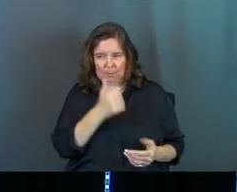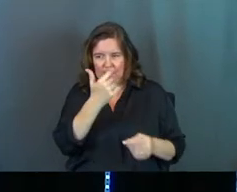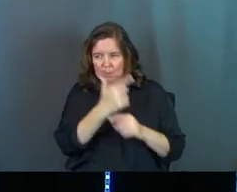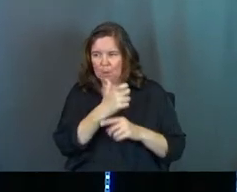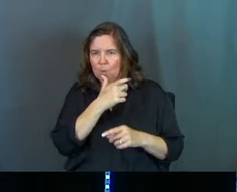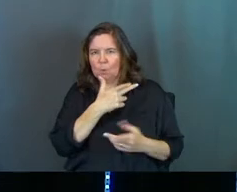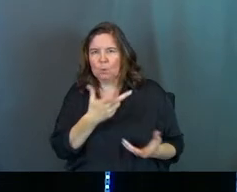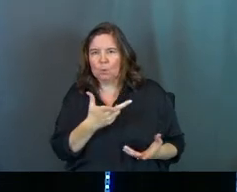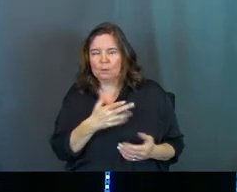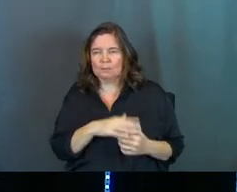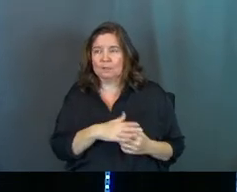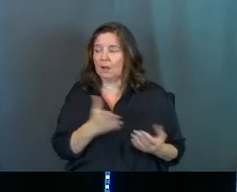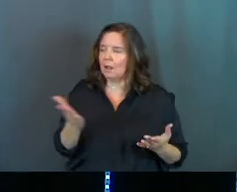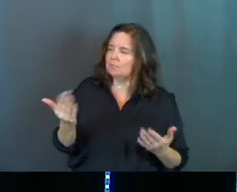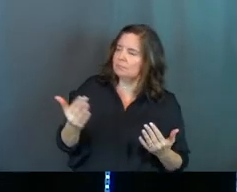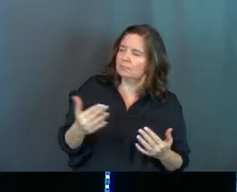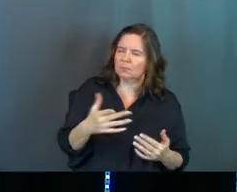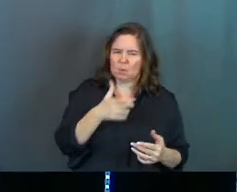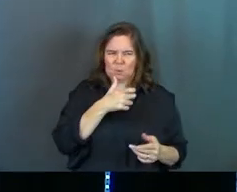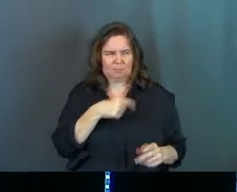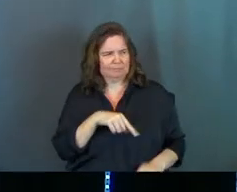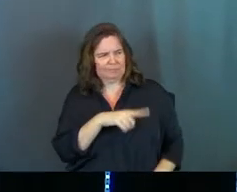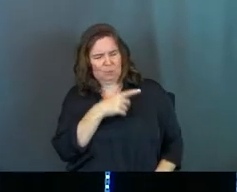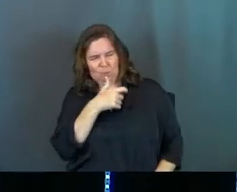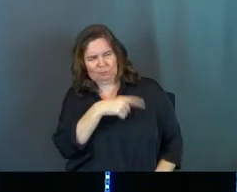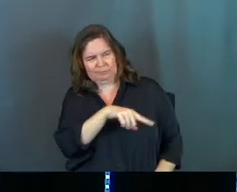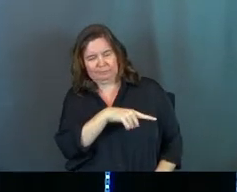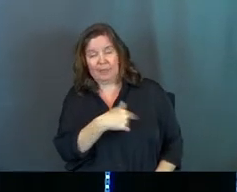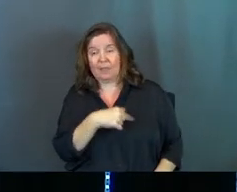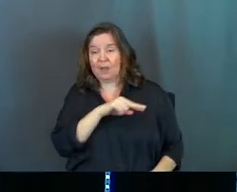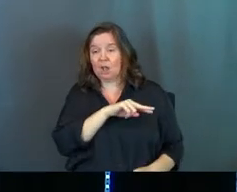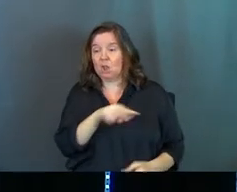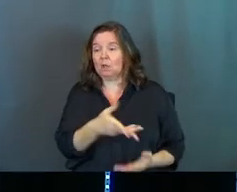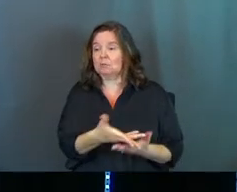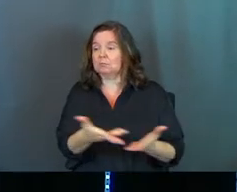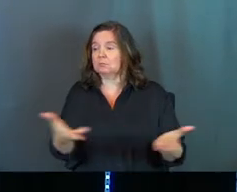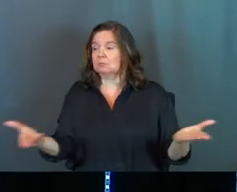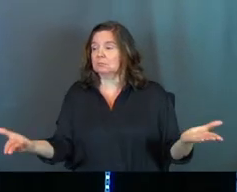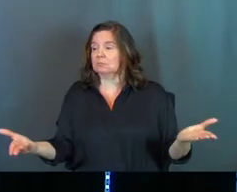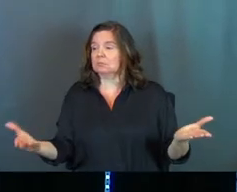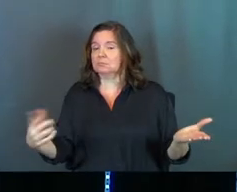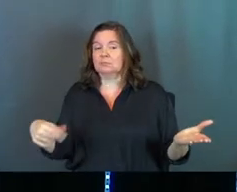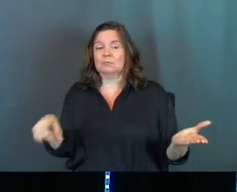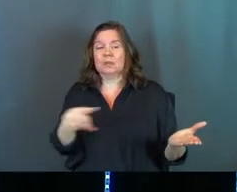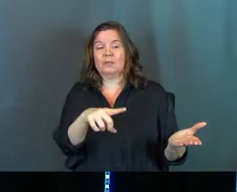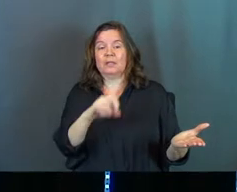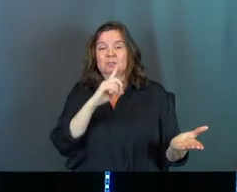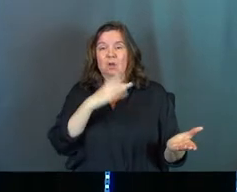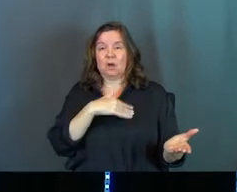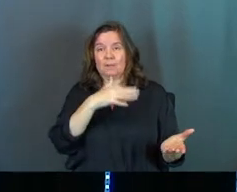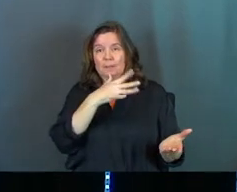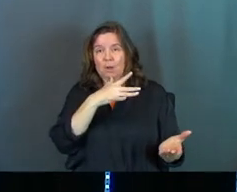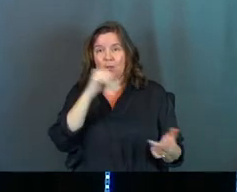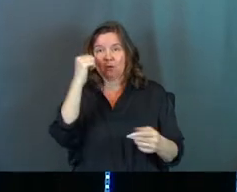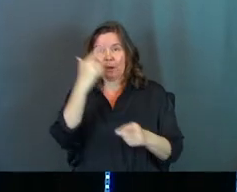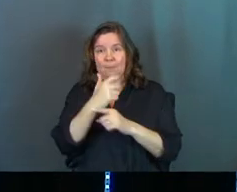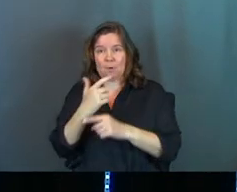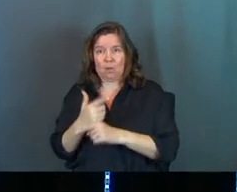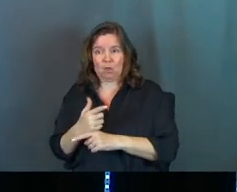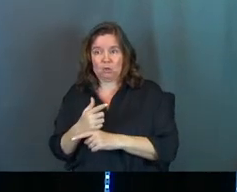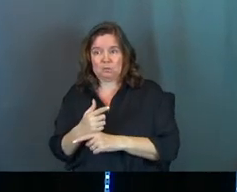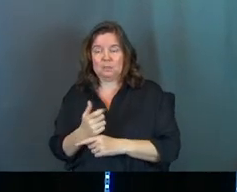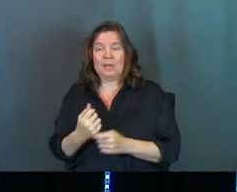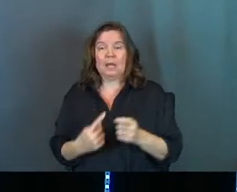my brothers, right? They show up like, bring Jesus out. Who are they? He says. Then he looked at those around him and said, look, these are my mother and brothers.